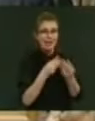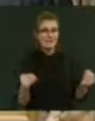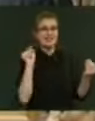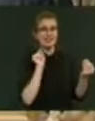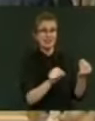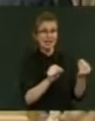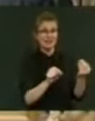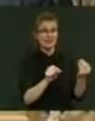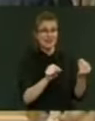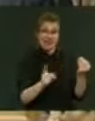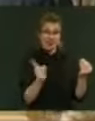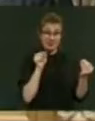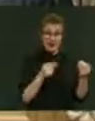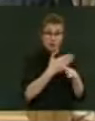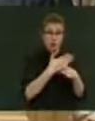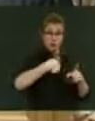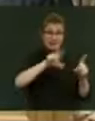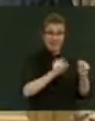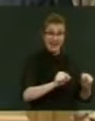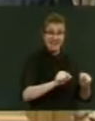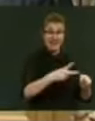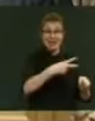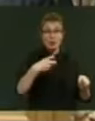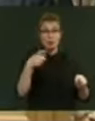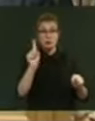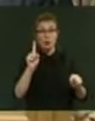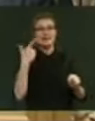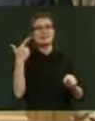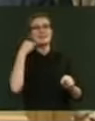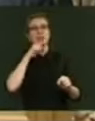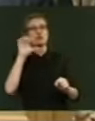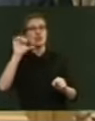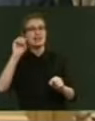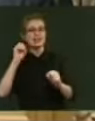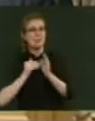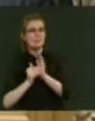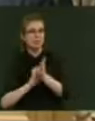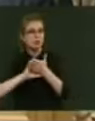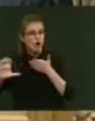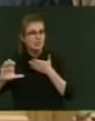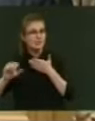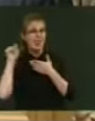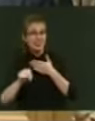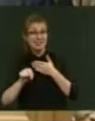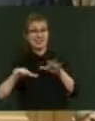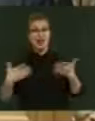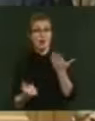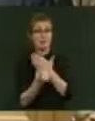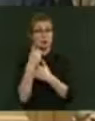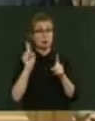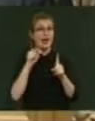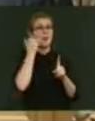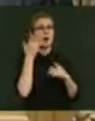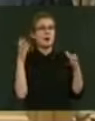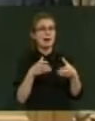$790 million. That's how it came about today, sir. The Māori Party has made history.